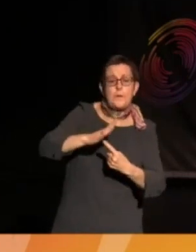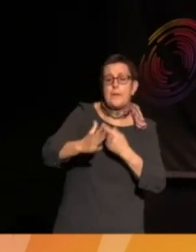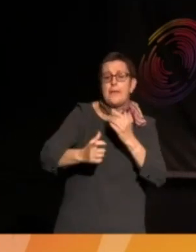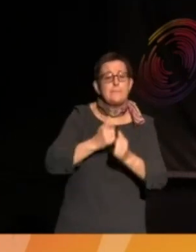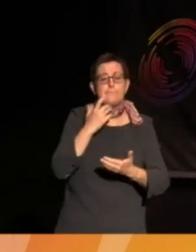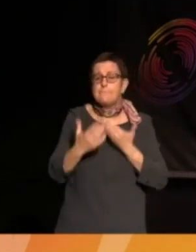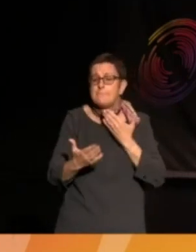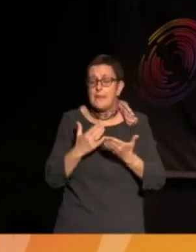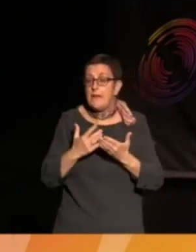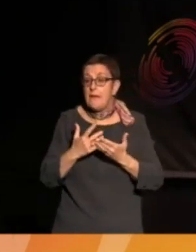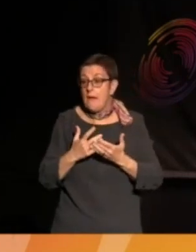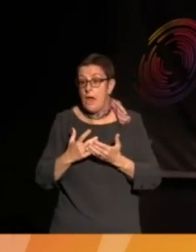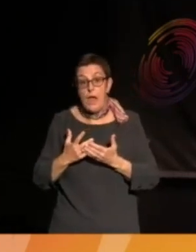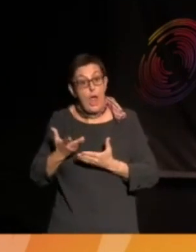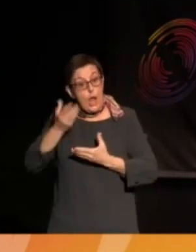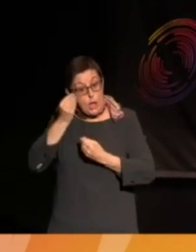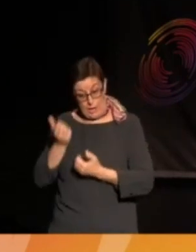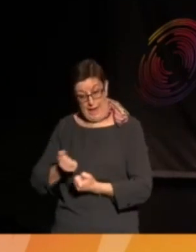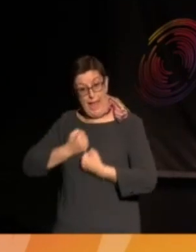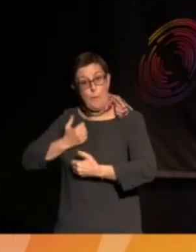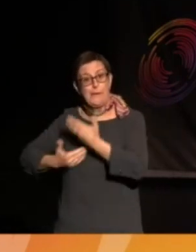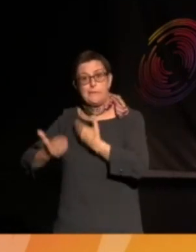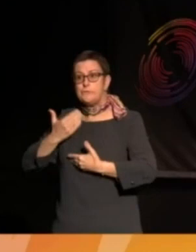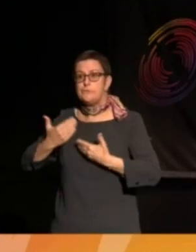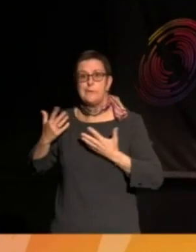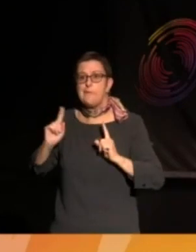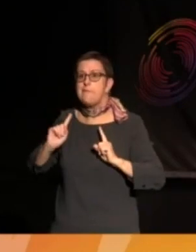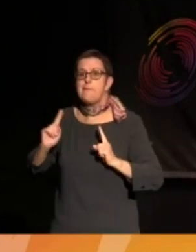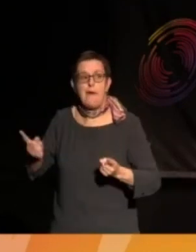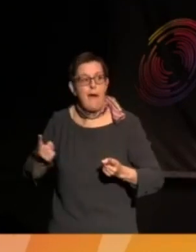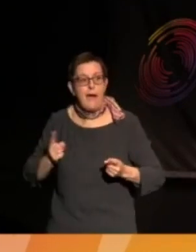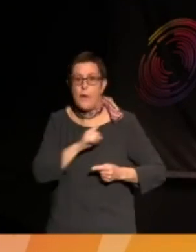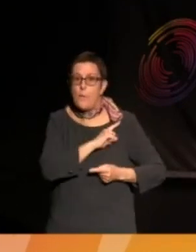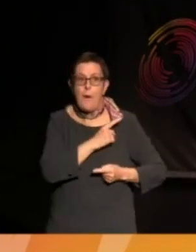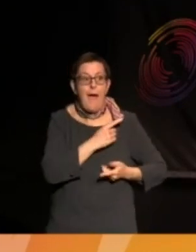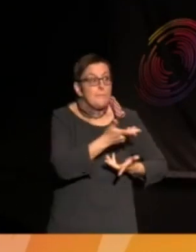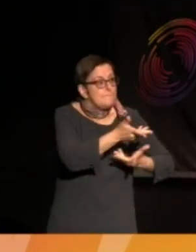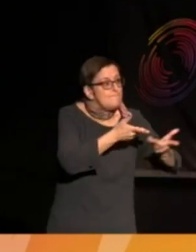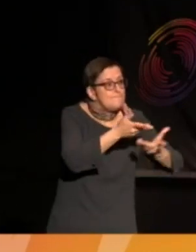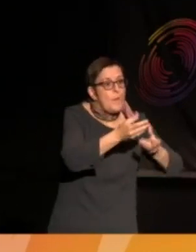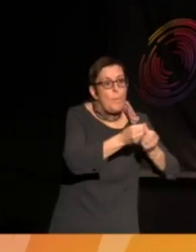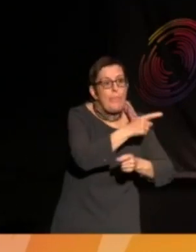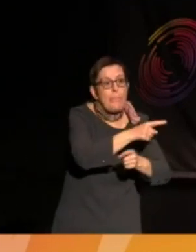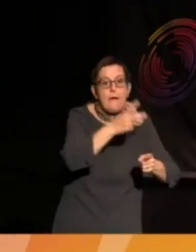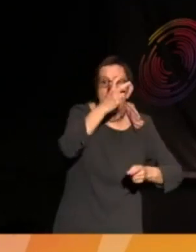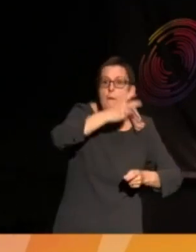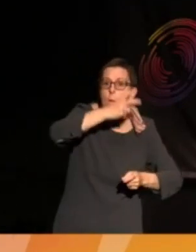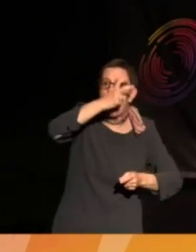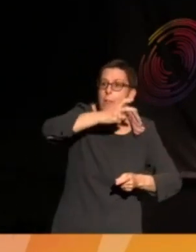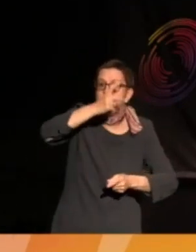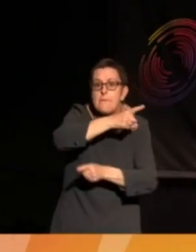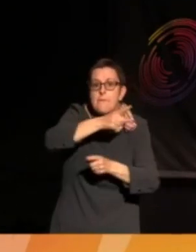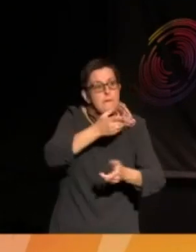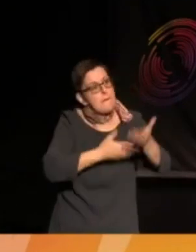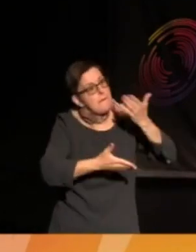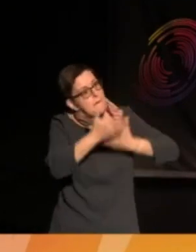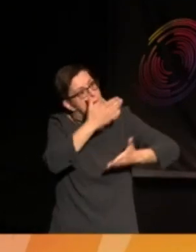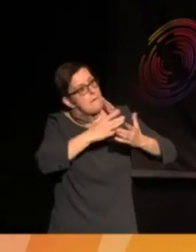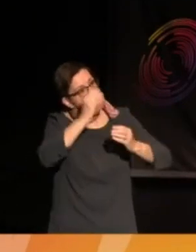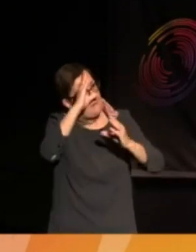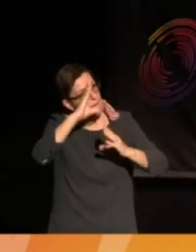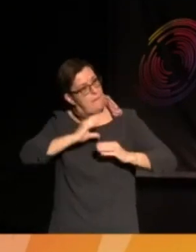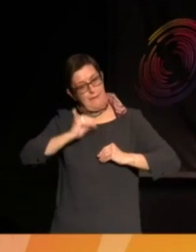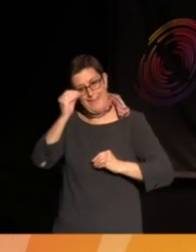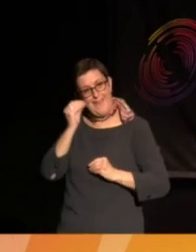we can't learn from our history if we don't have those conversations and if we don't have the elders present there to inform our